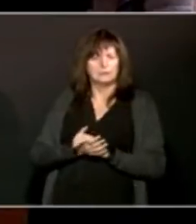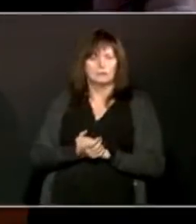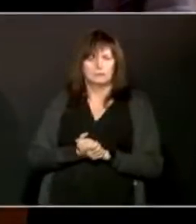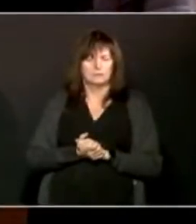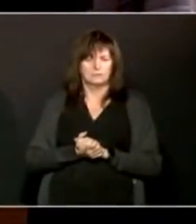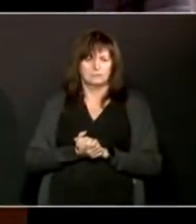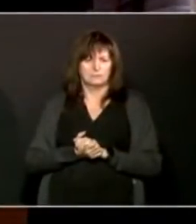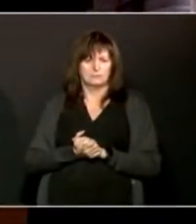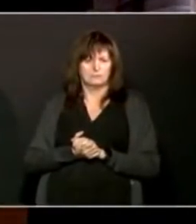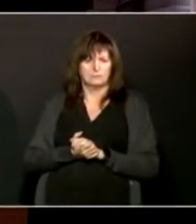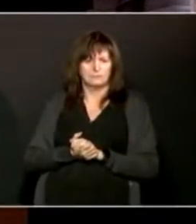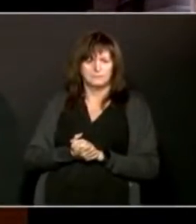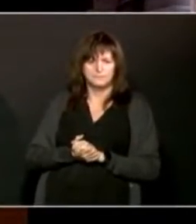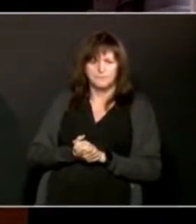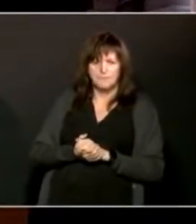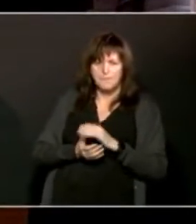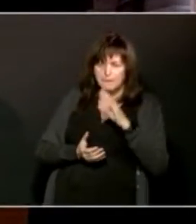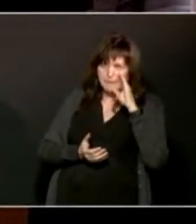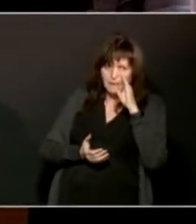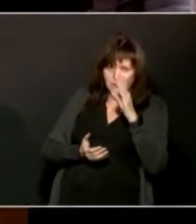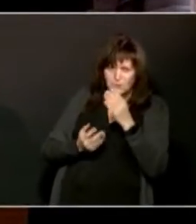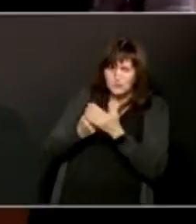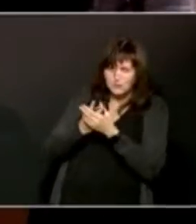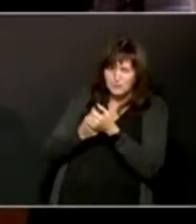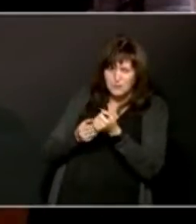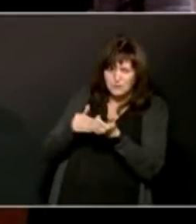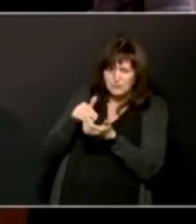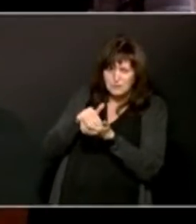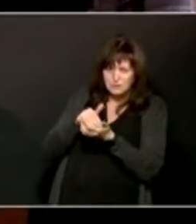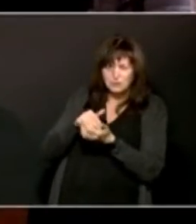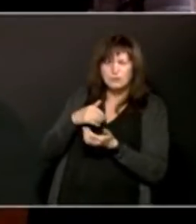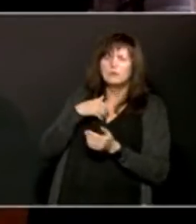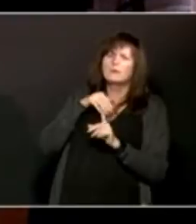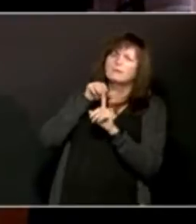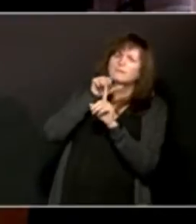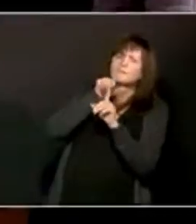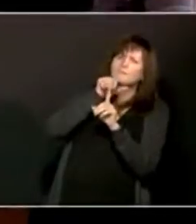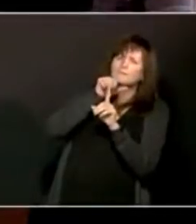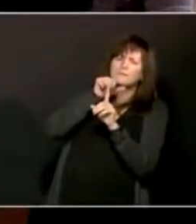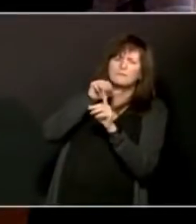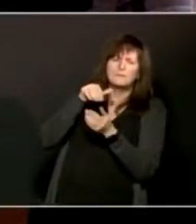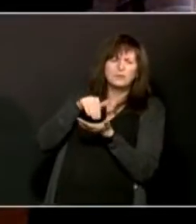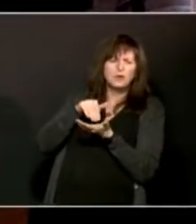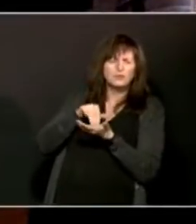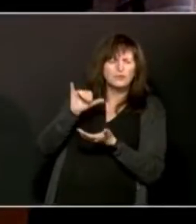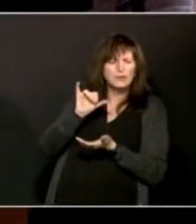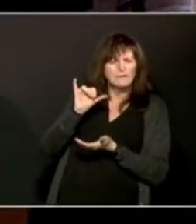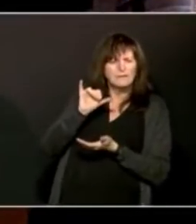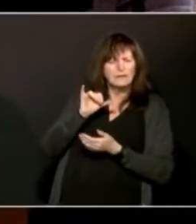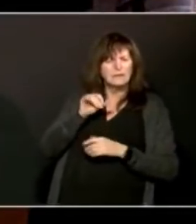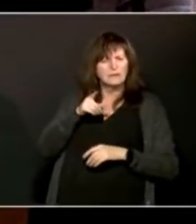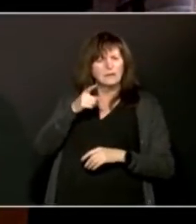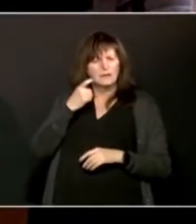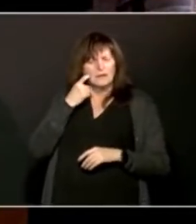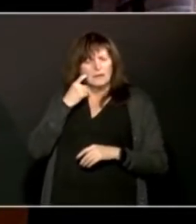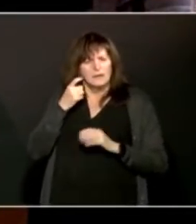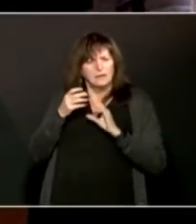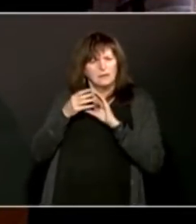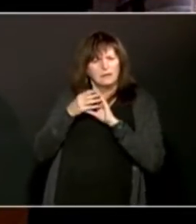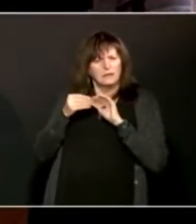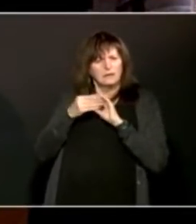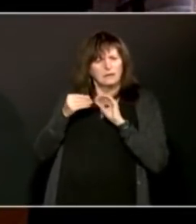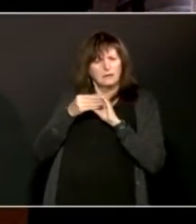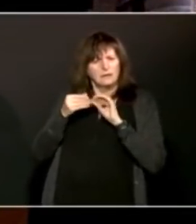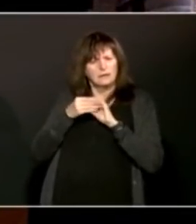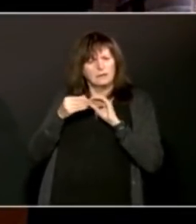Hi, doctors. Dr. Yaffe, you mentioned that we've had two variants